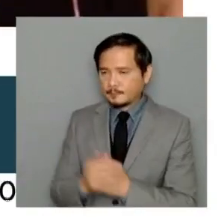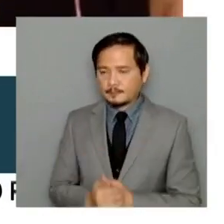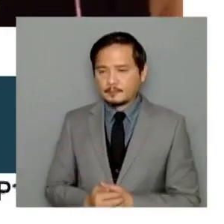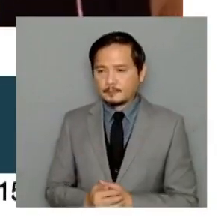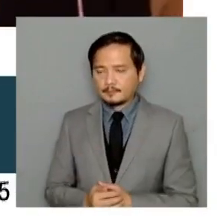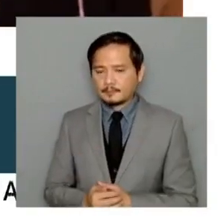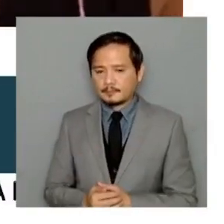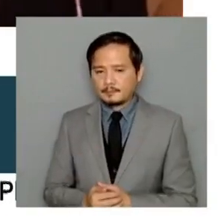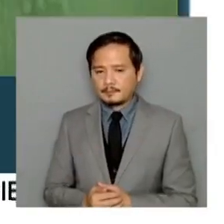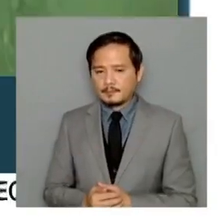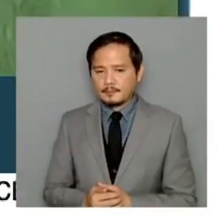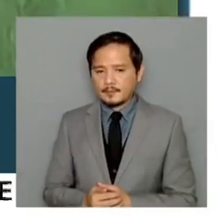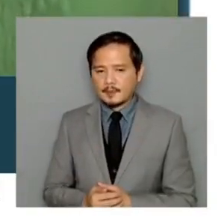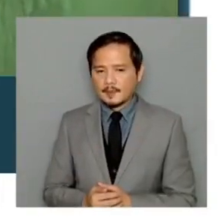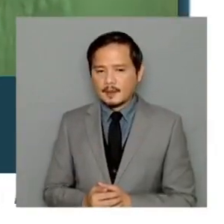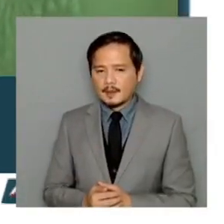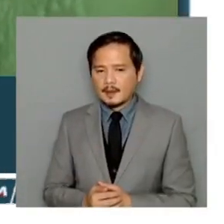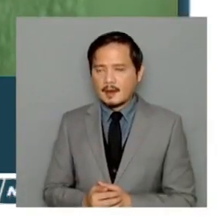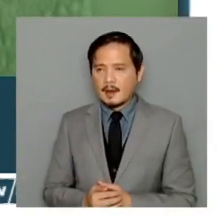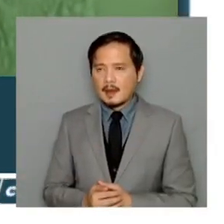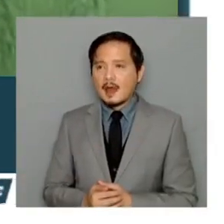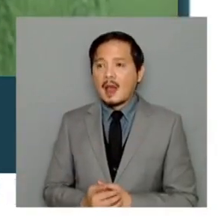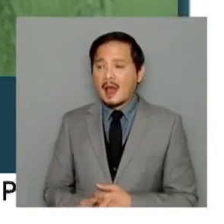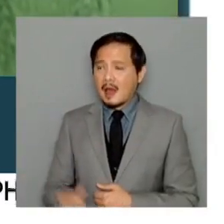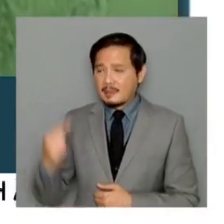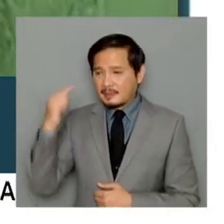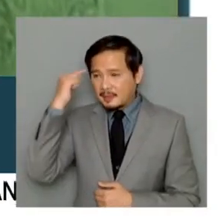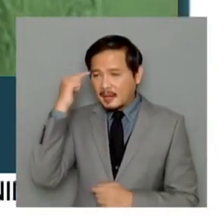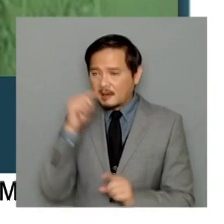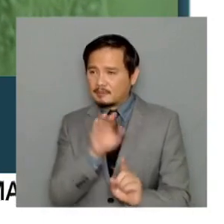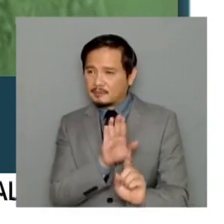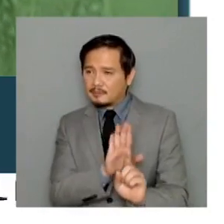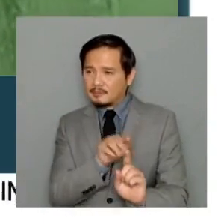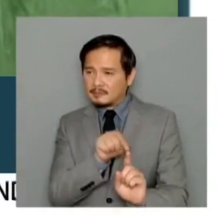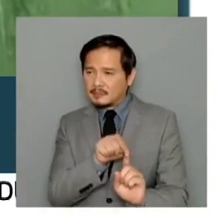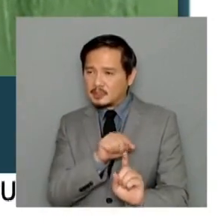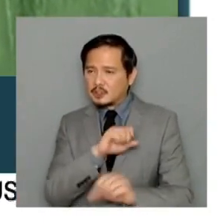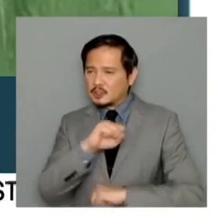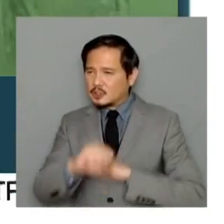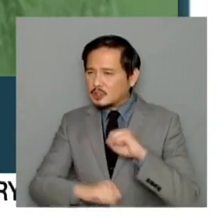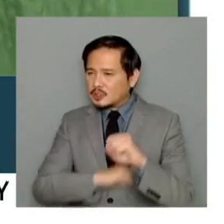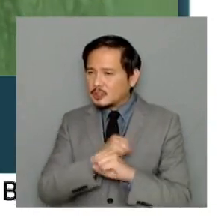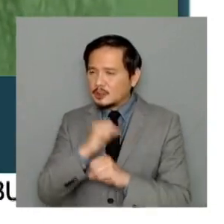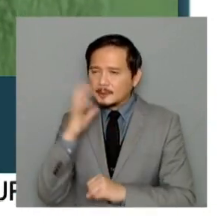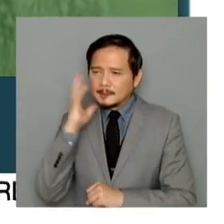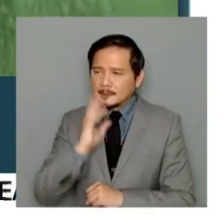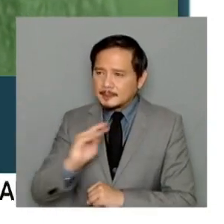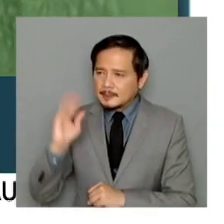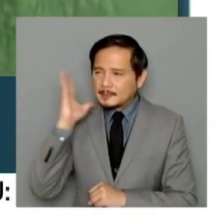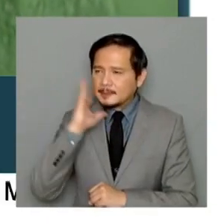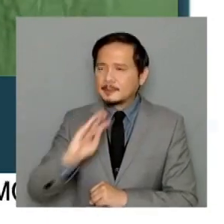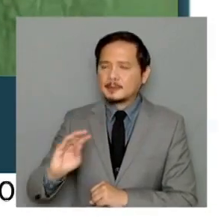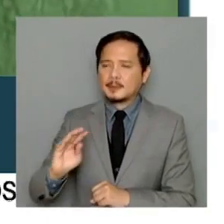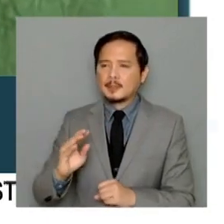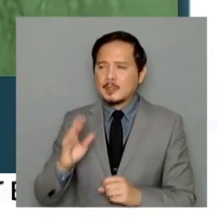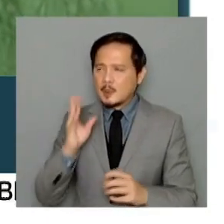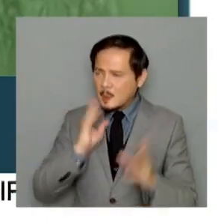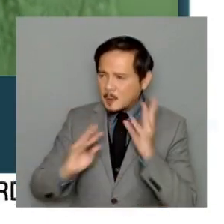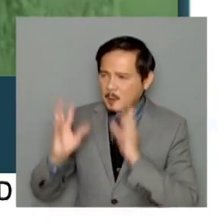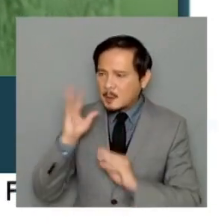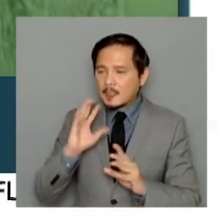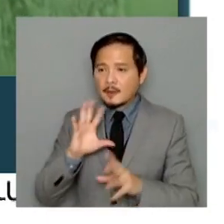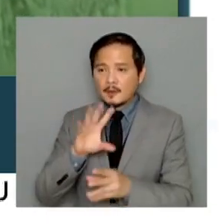Well, I think her years and decades of experience with civil society